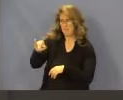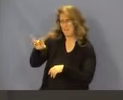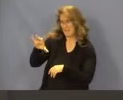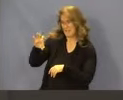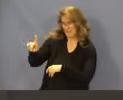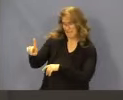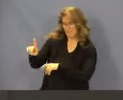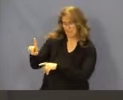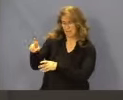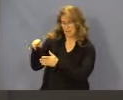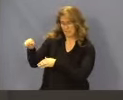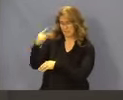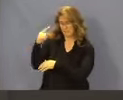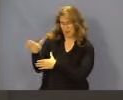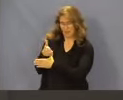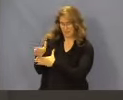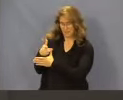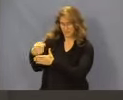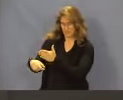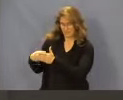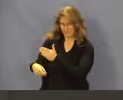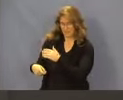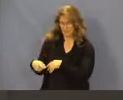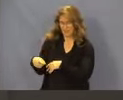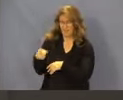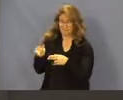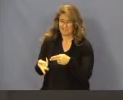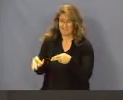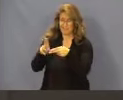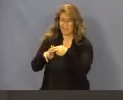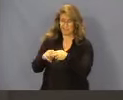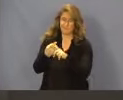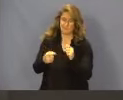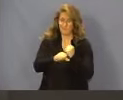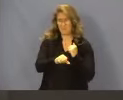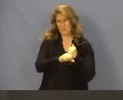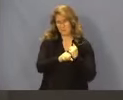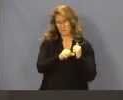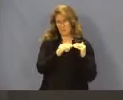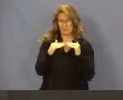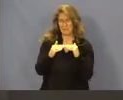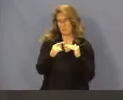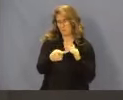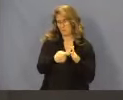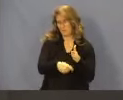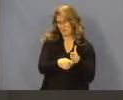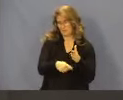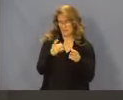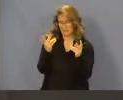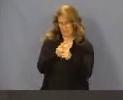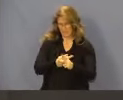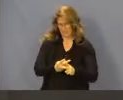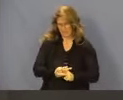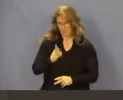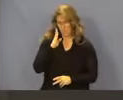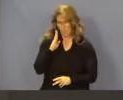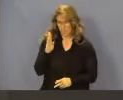commercial rates. The resulting percentage increase derived from these commercial rate equivalent calculations will be applied to